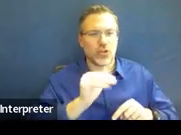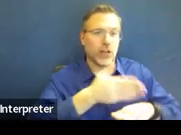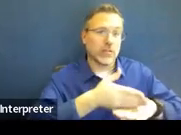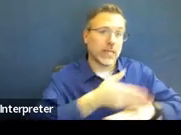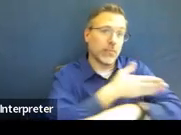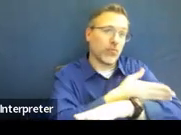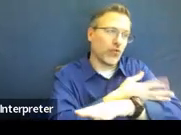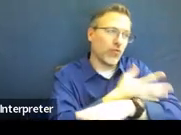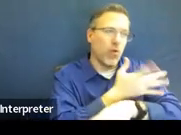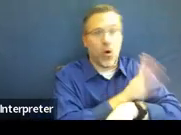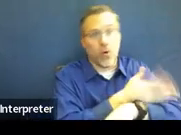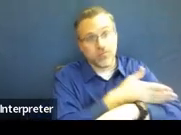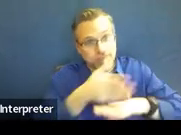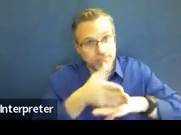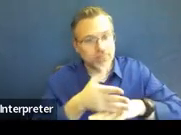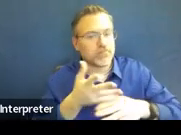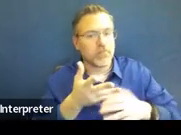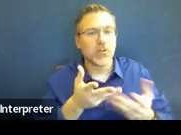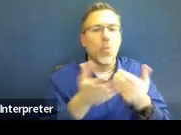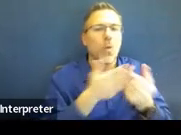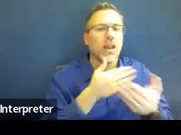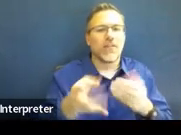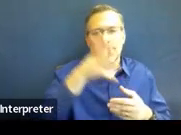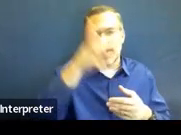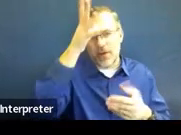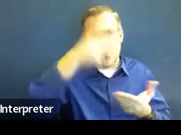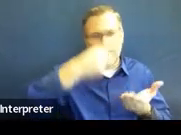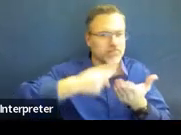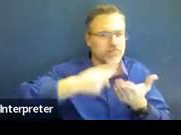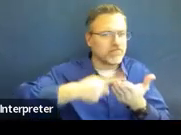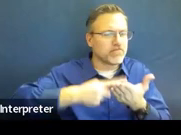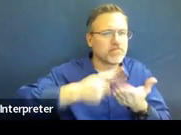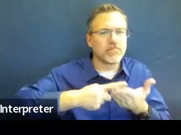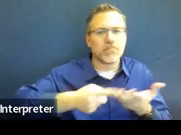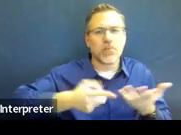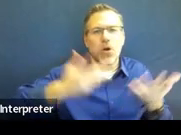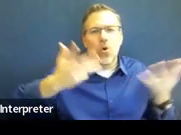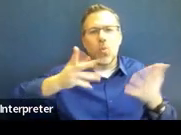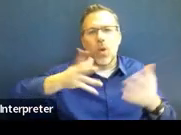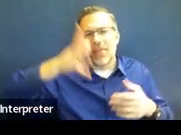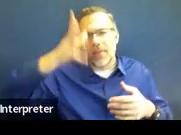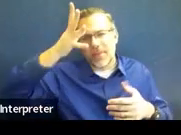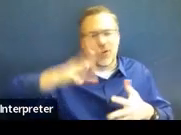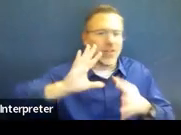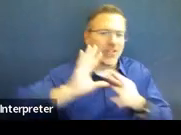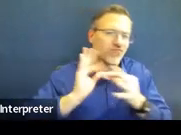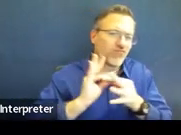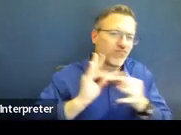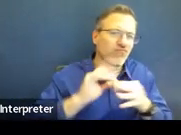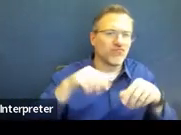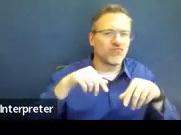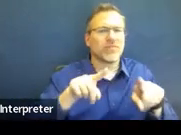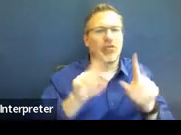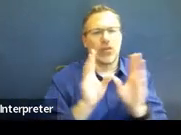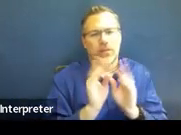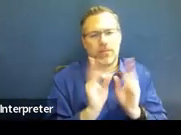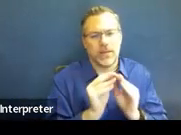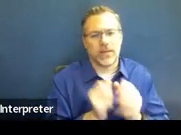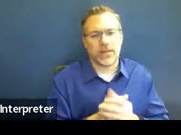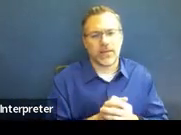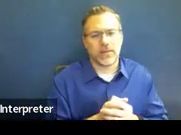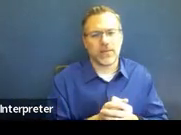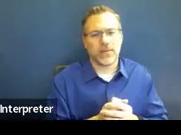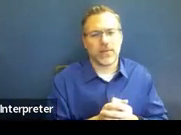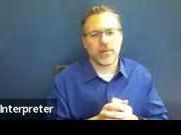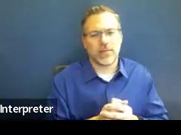out anything that the parents talked about, what they gave input on during the IEP team meeting. This